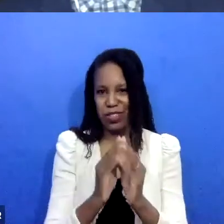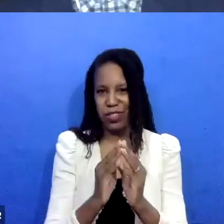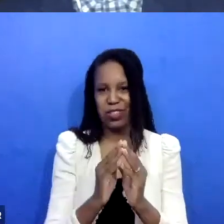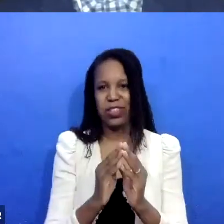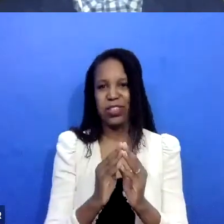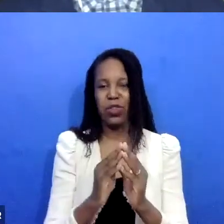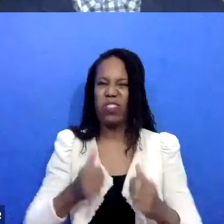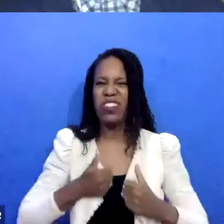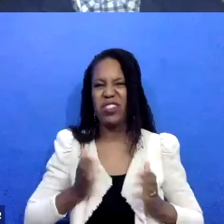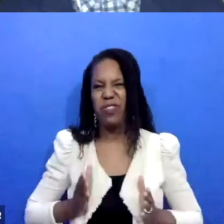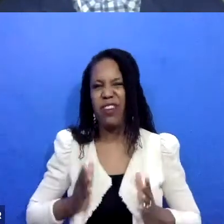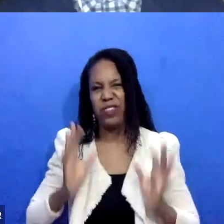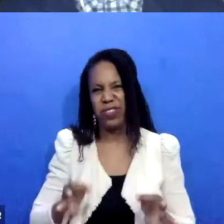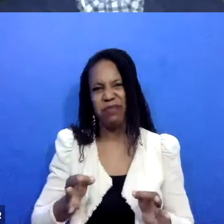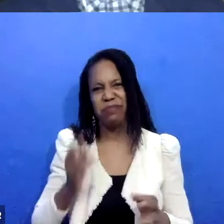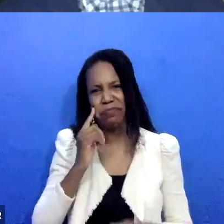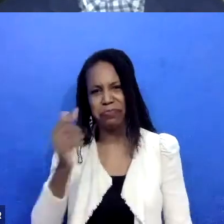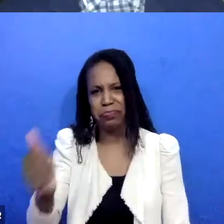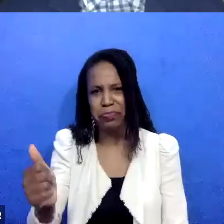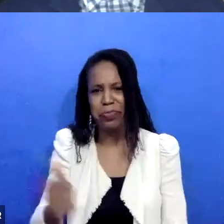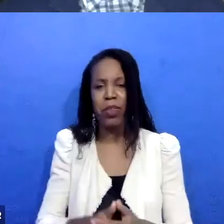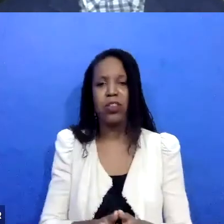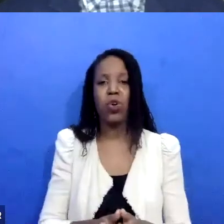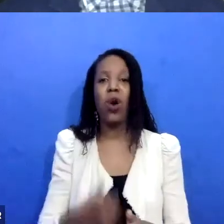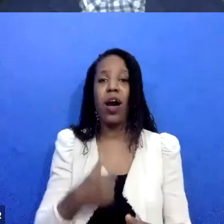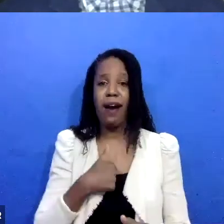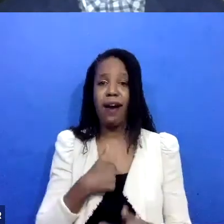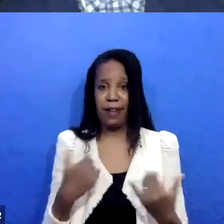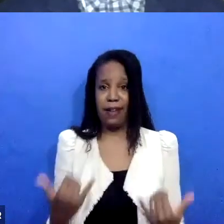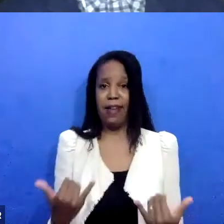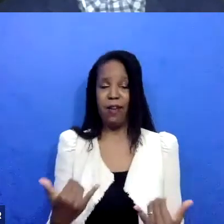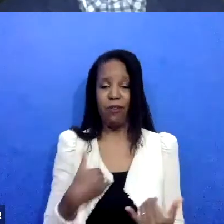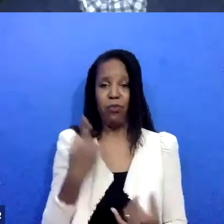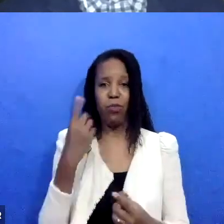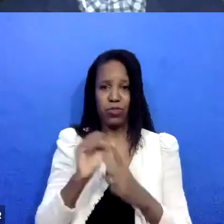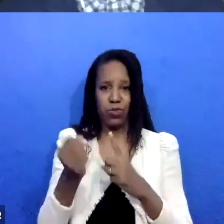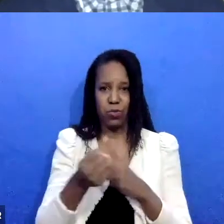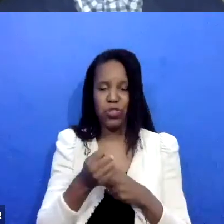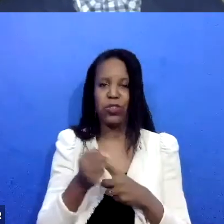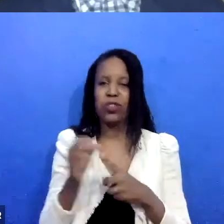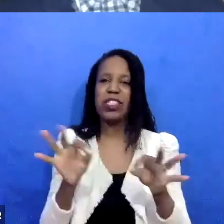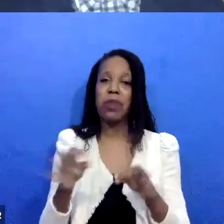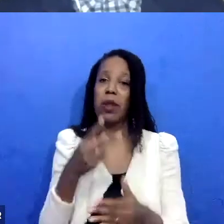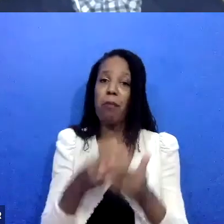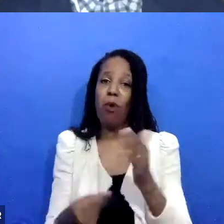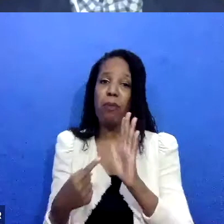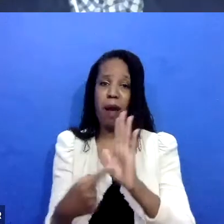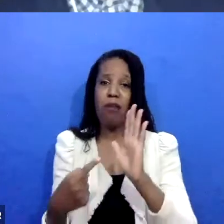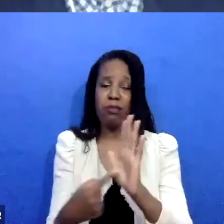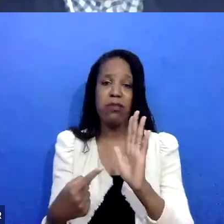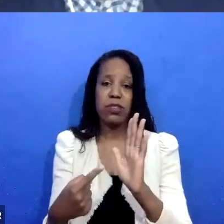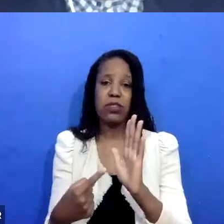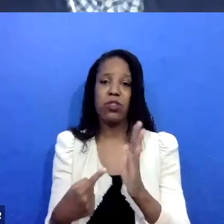now where I describe both models to the survivor and I, um, and I also talk sometimes with a person who's caused the harm and ask them,